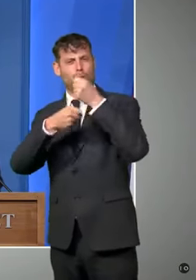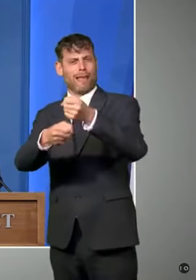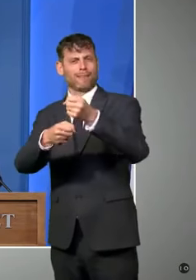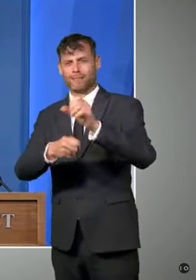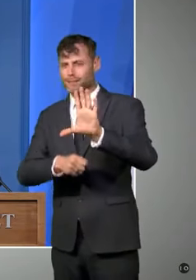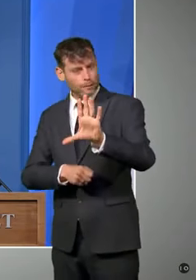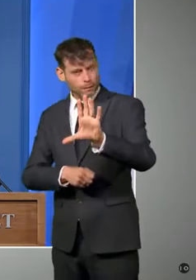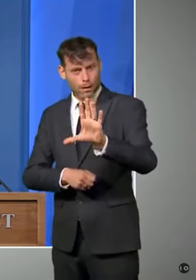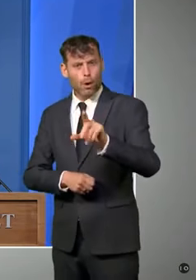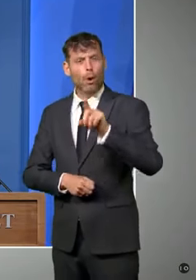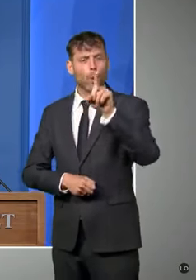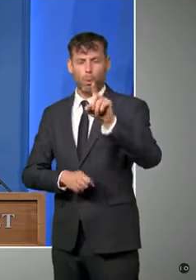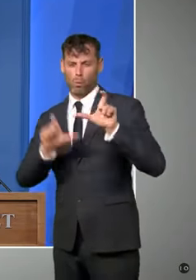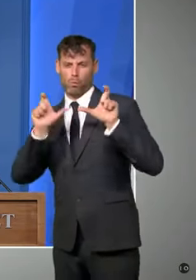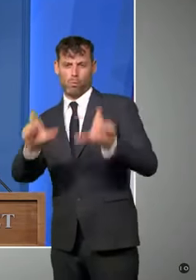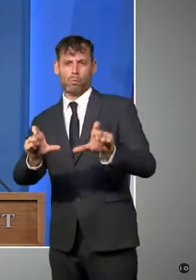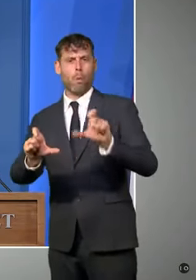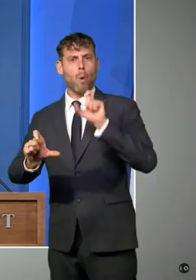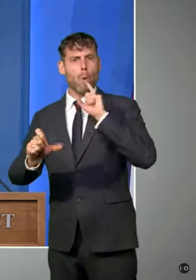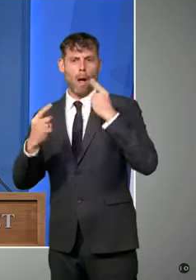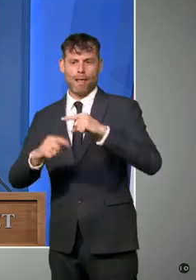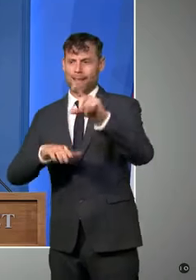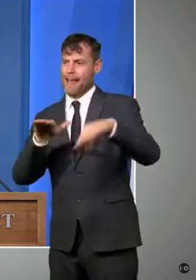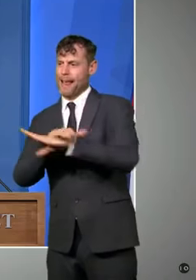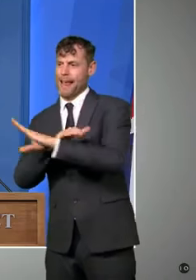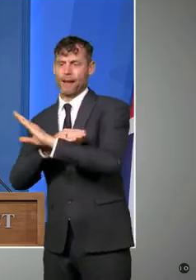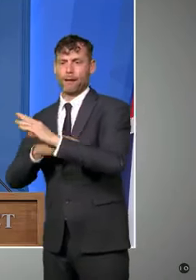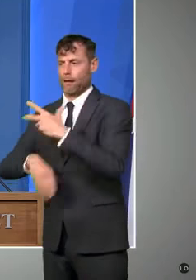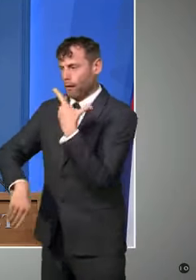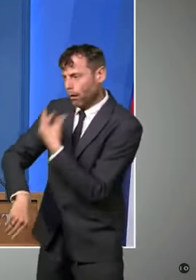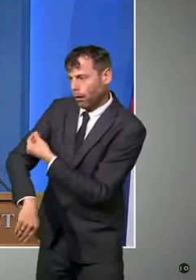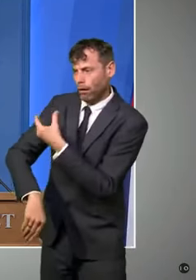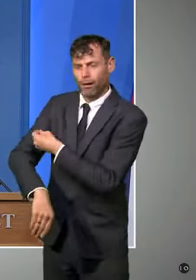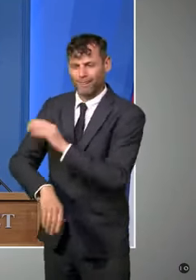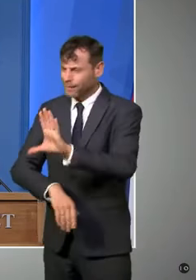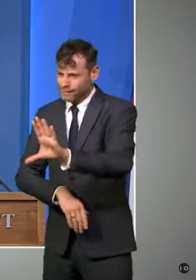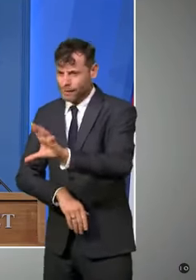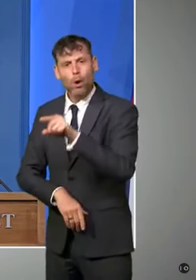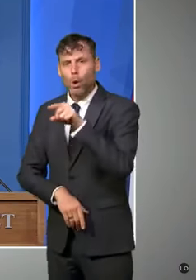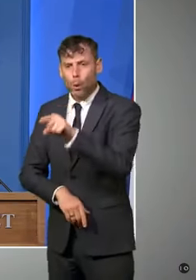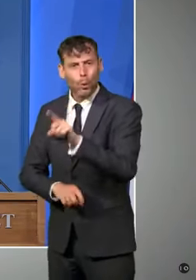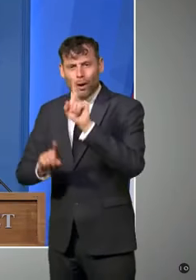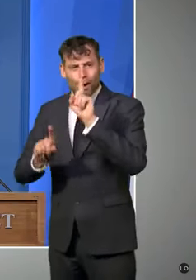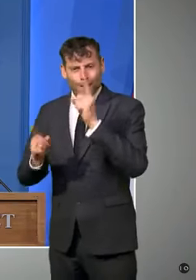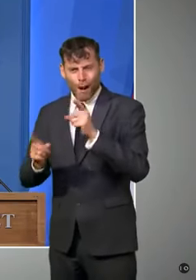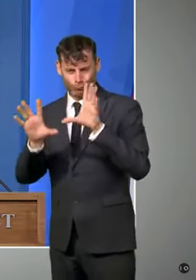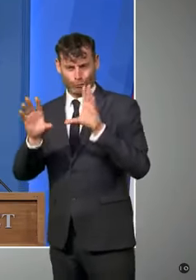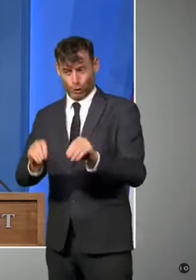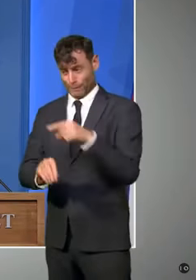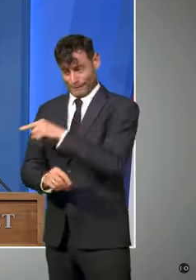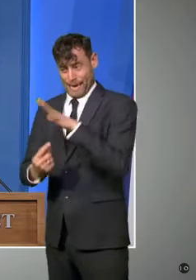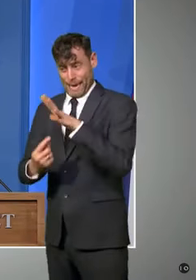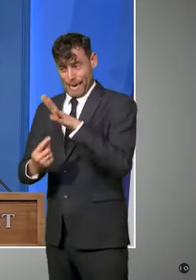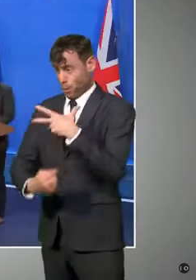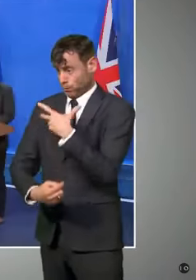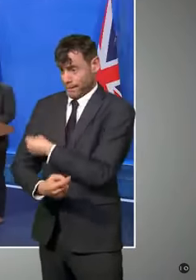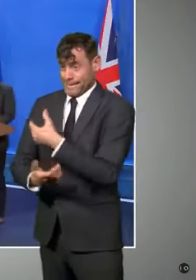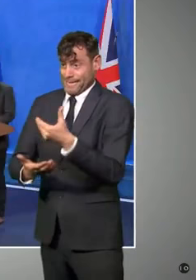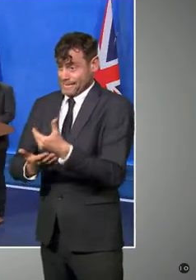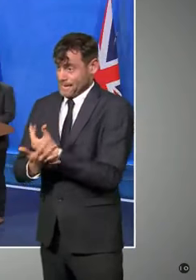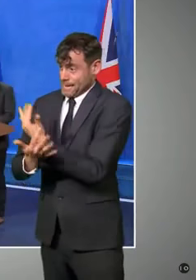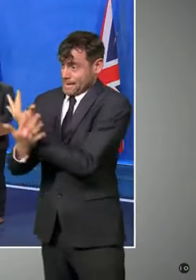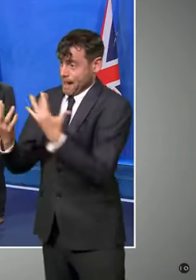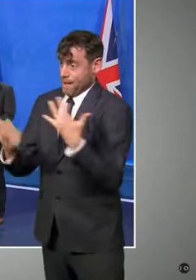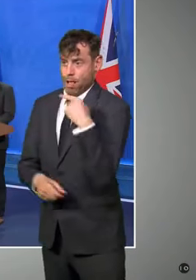do, that you allow them to save lives by vaccinating people. And as Prime Minister says, you allow our teams to get